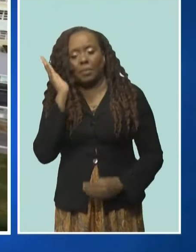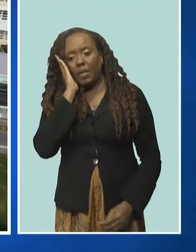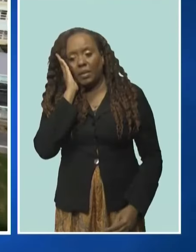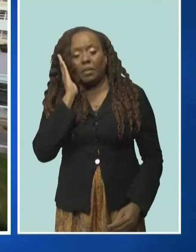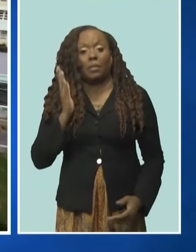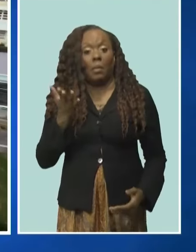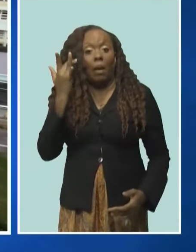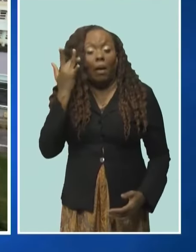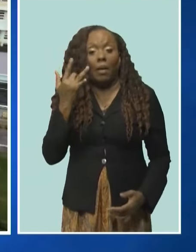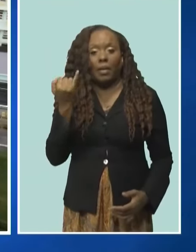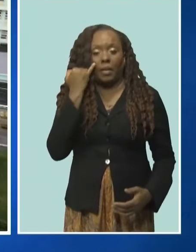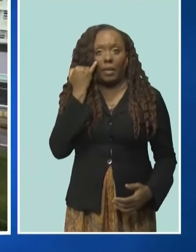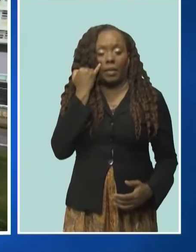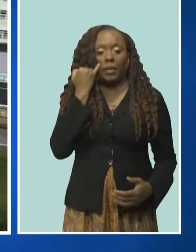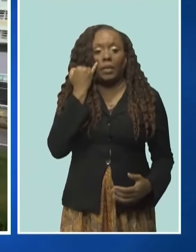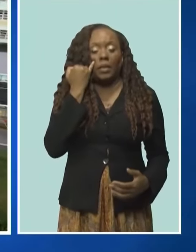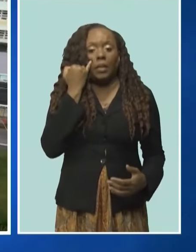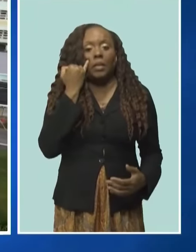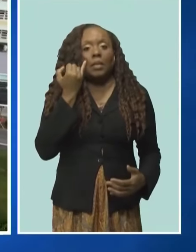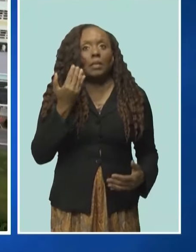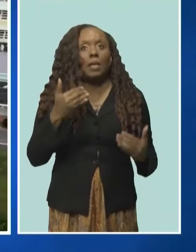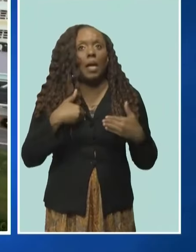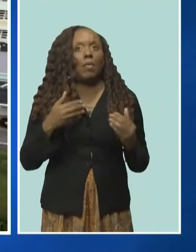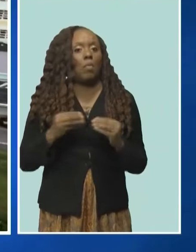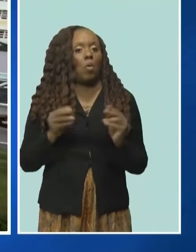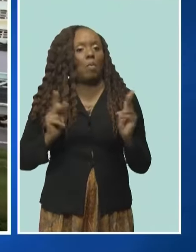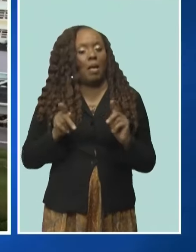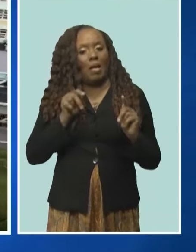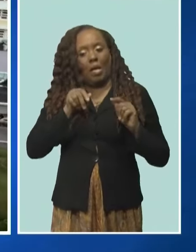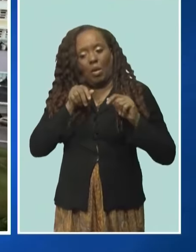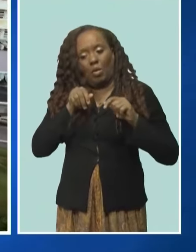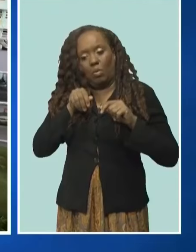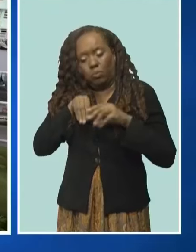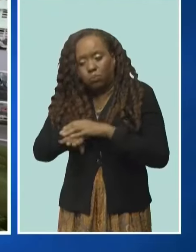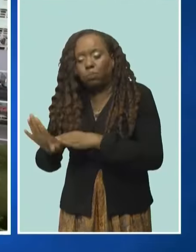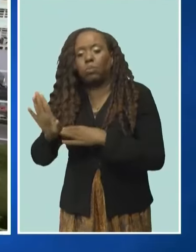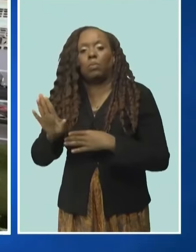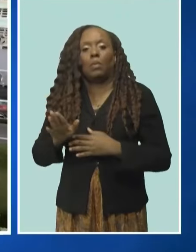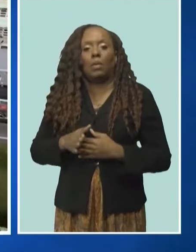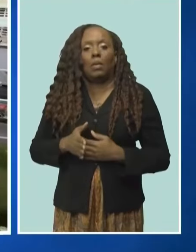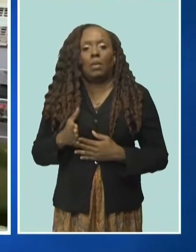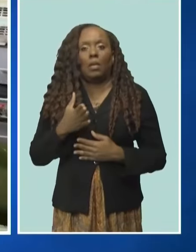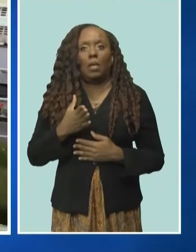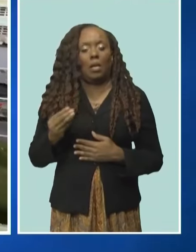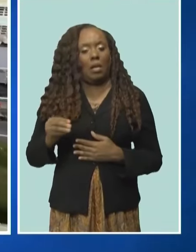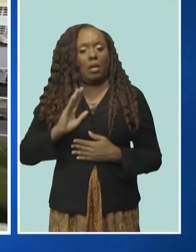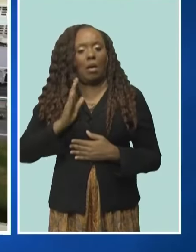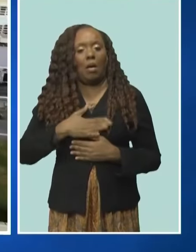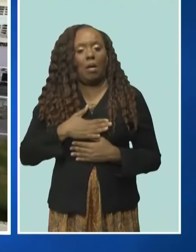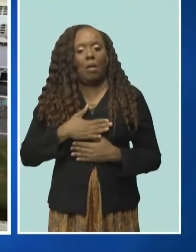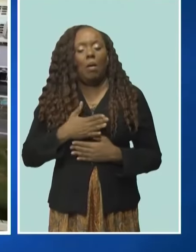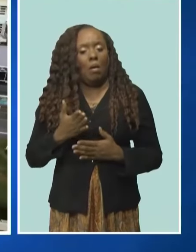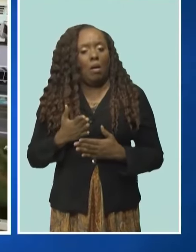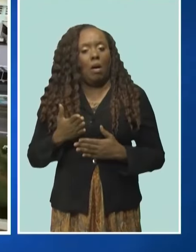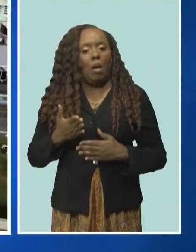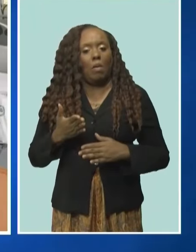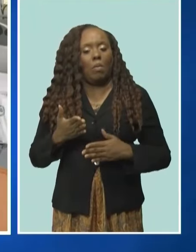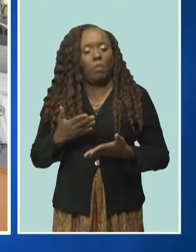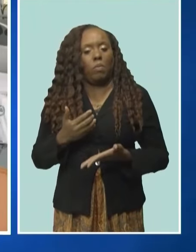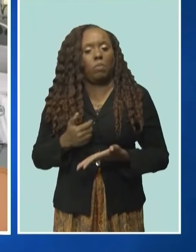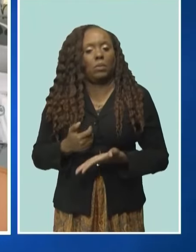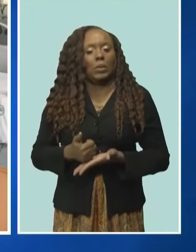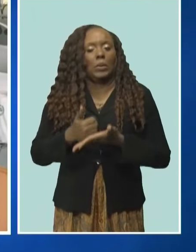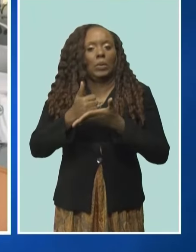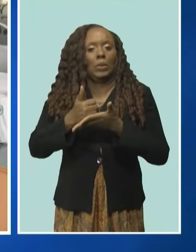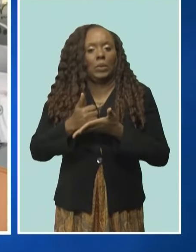influx and our main operating theaters become full and by extension our recovery room, it means then that we will